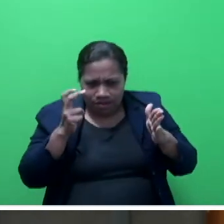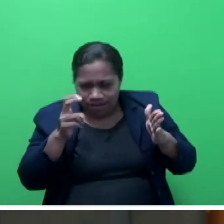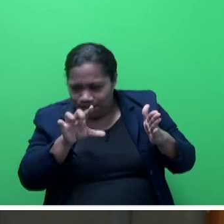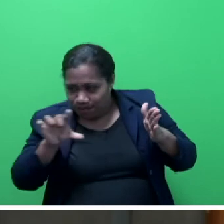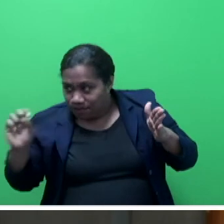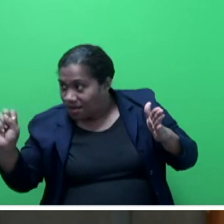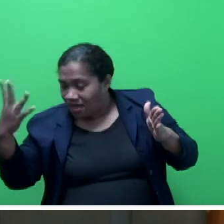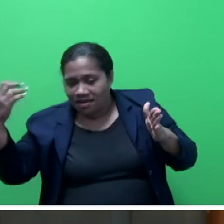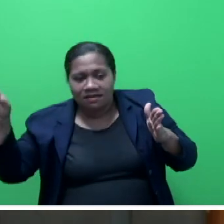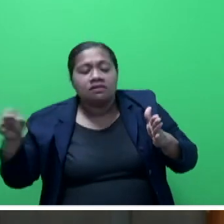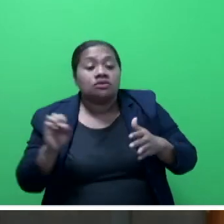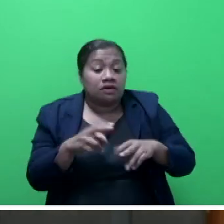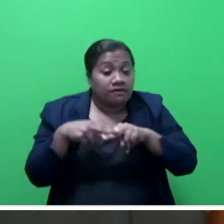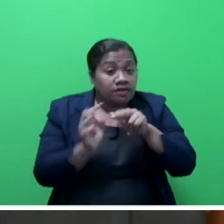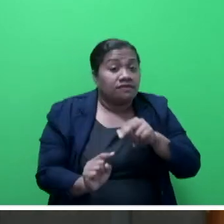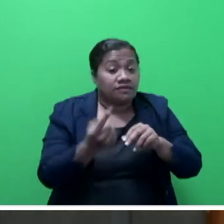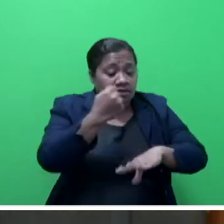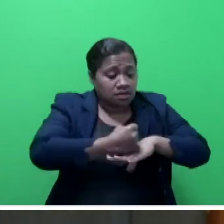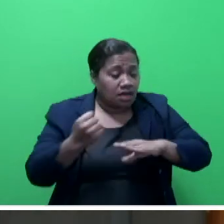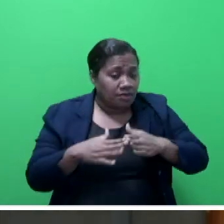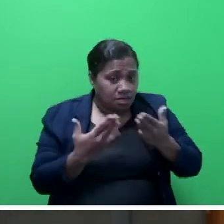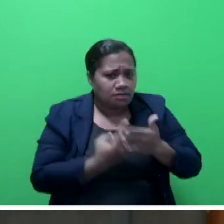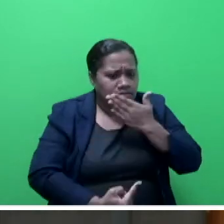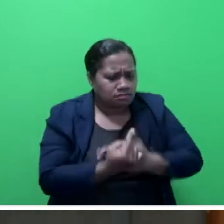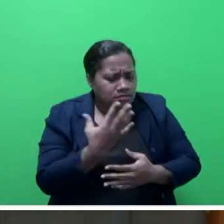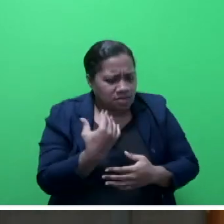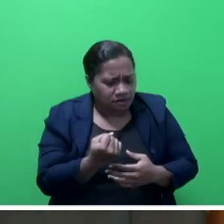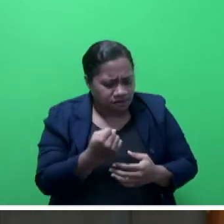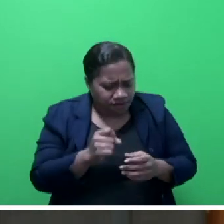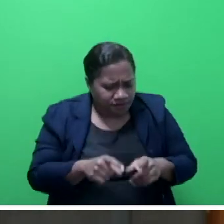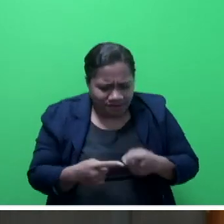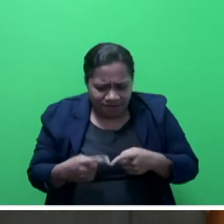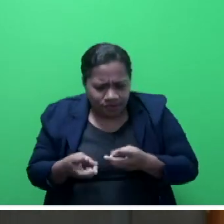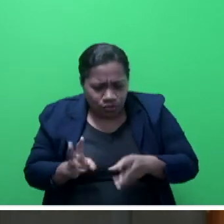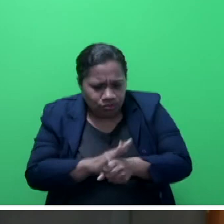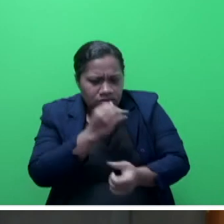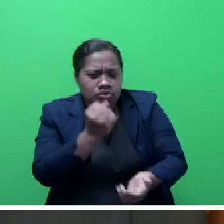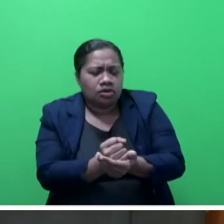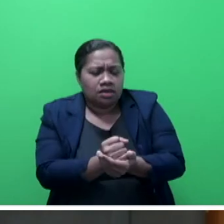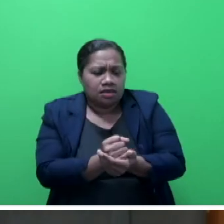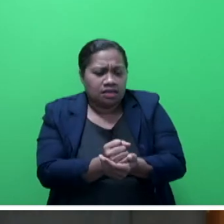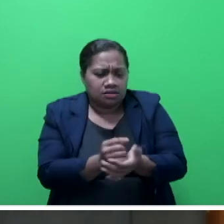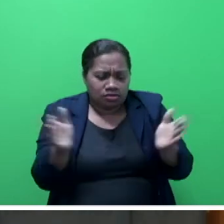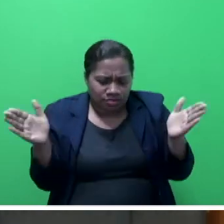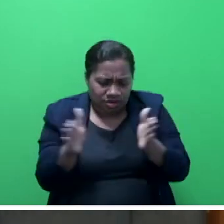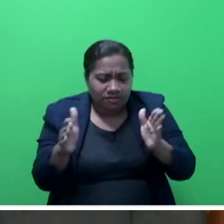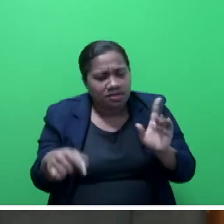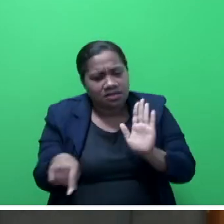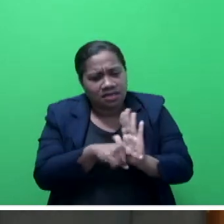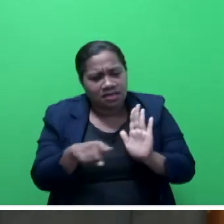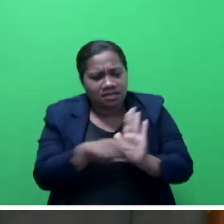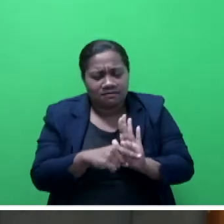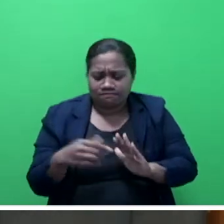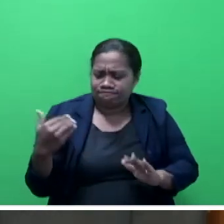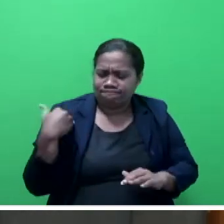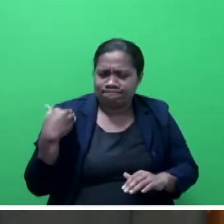the Fiji First government is taking the necessary reforms to ensure we cushion and minimize the negative impact of this pandemic to